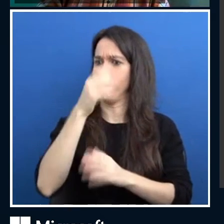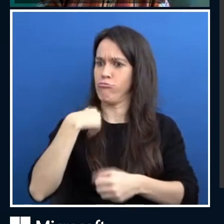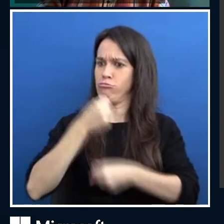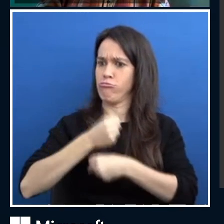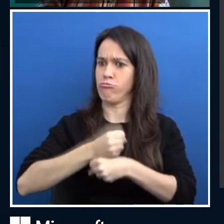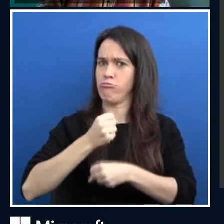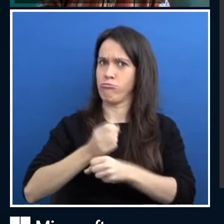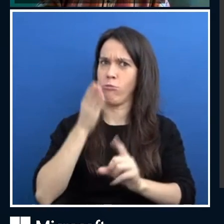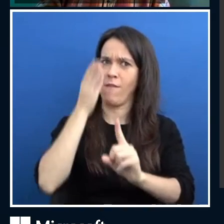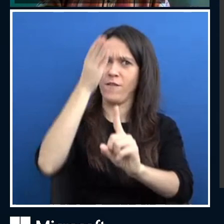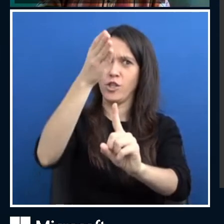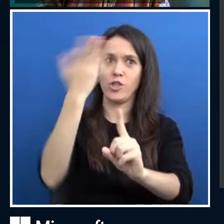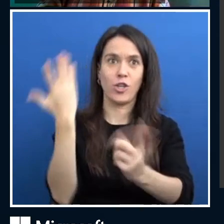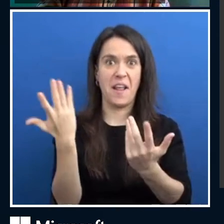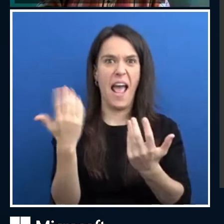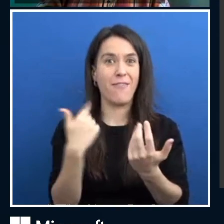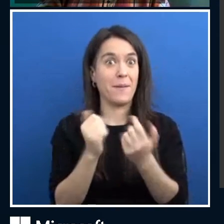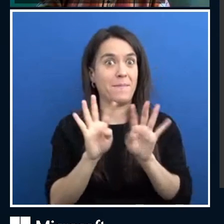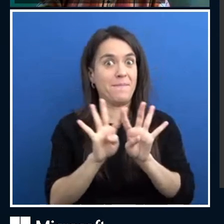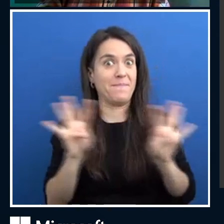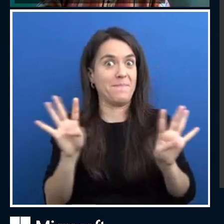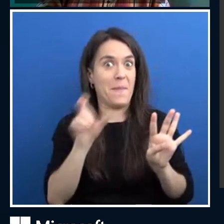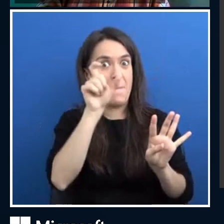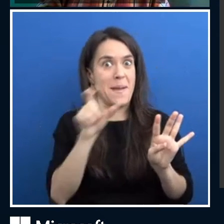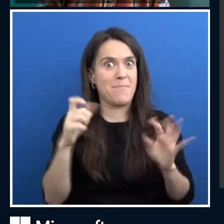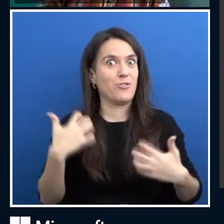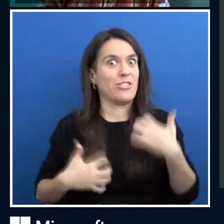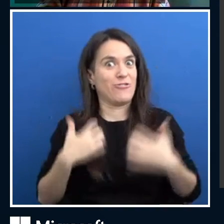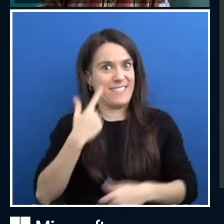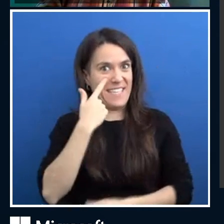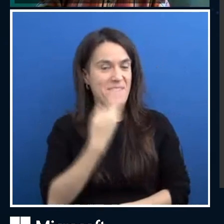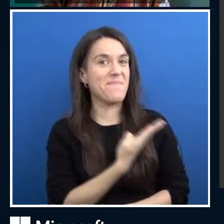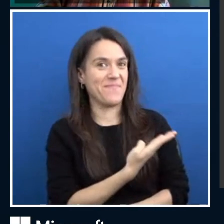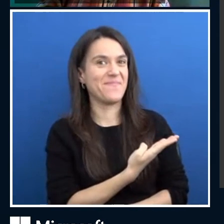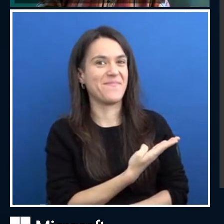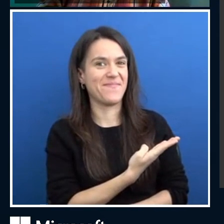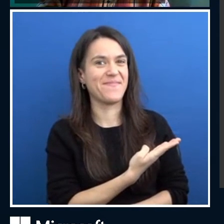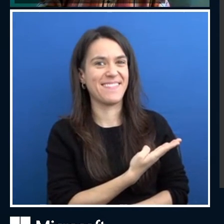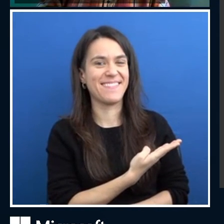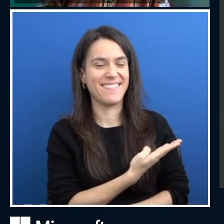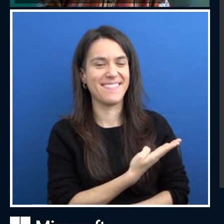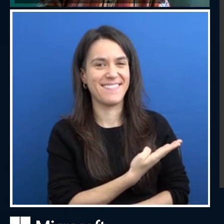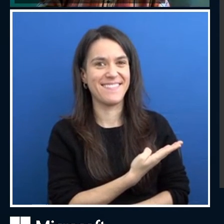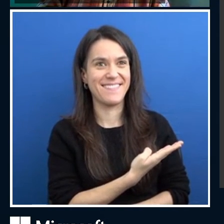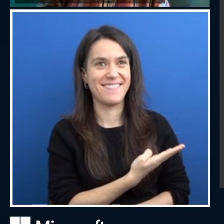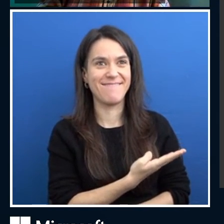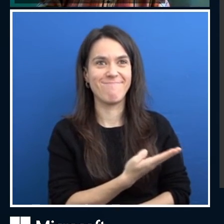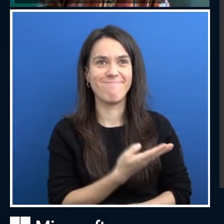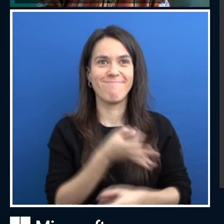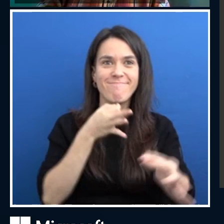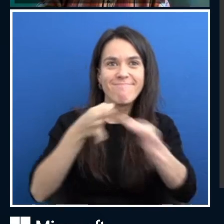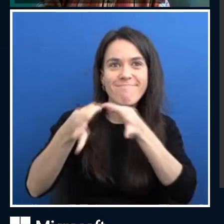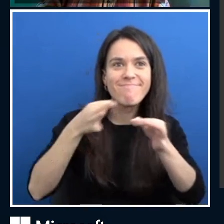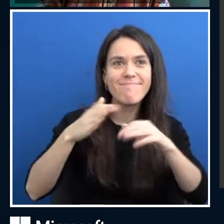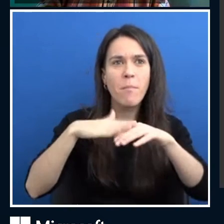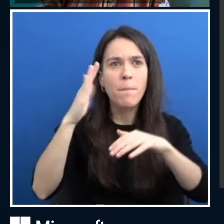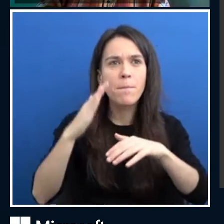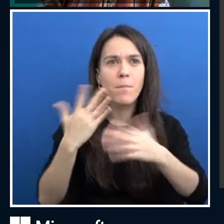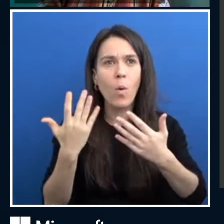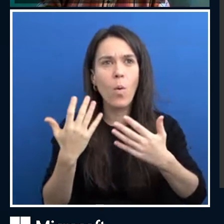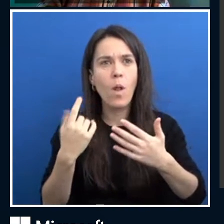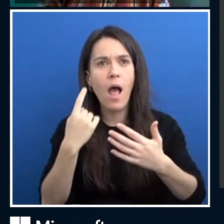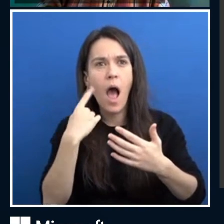great different people that are going to look, um, at what's happening in the space and what they've done to access their career.